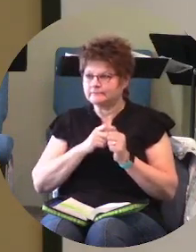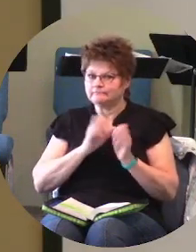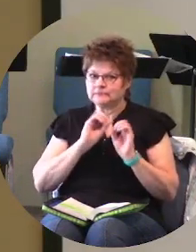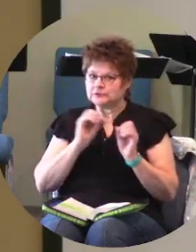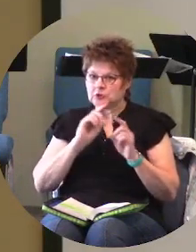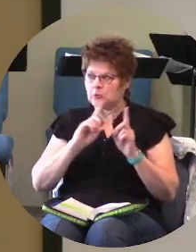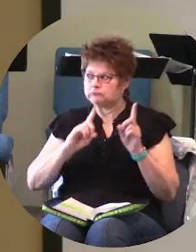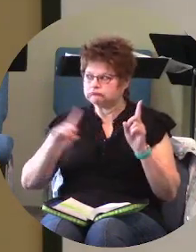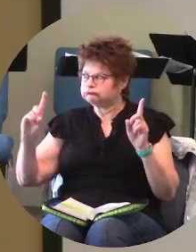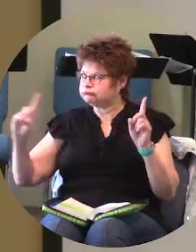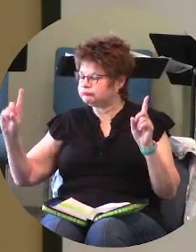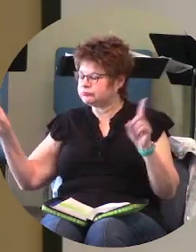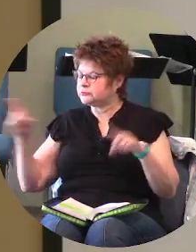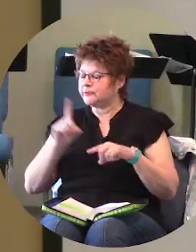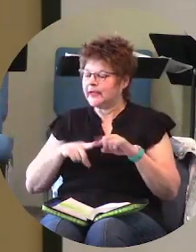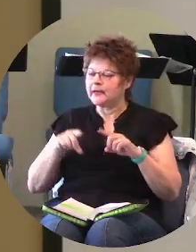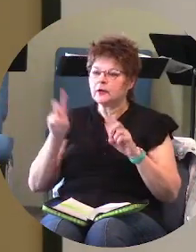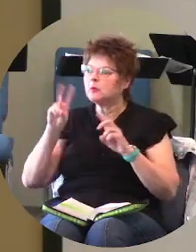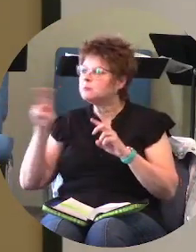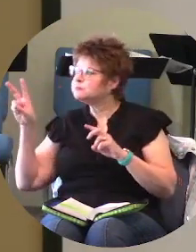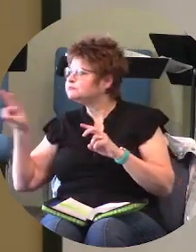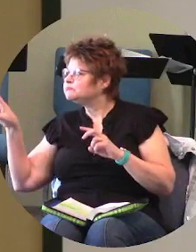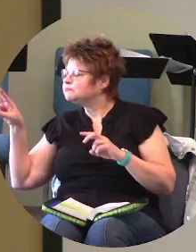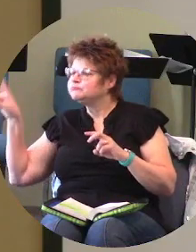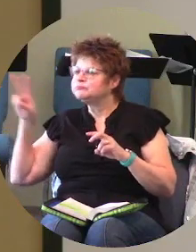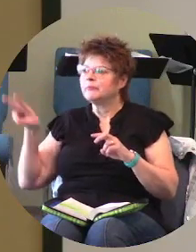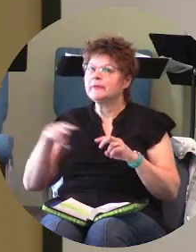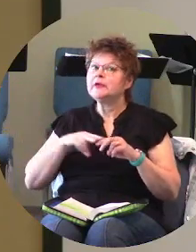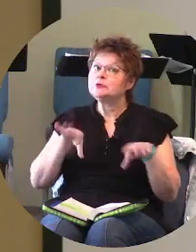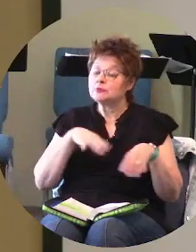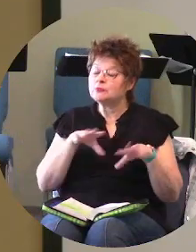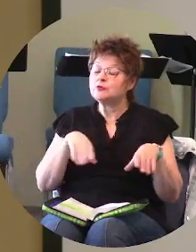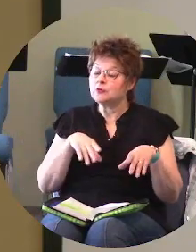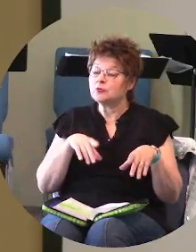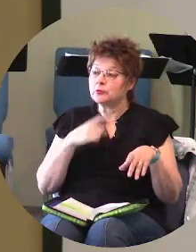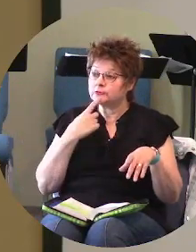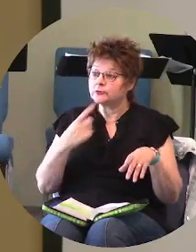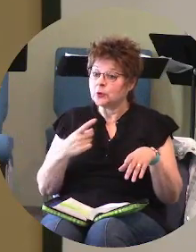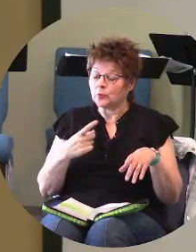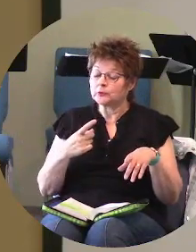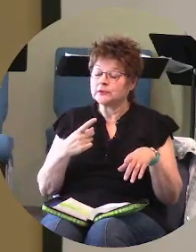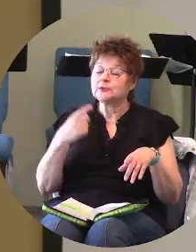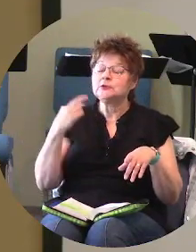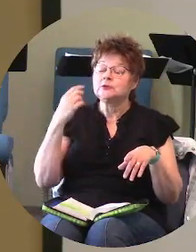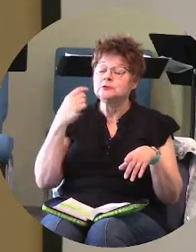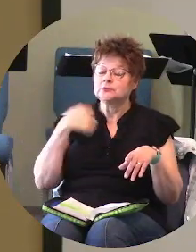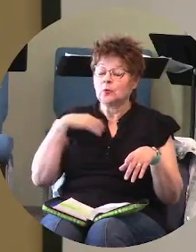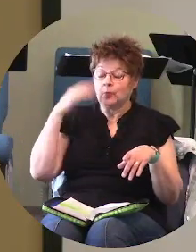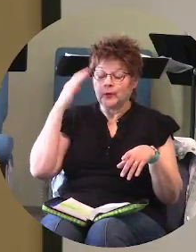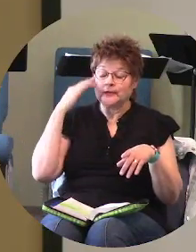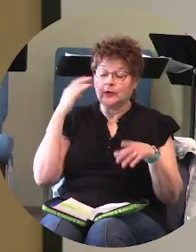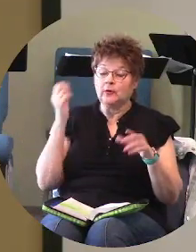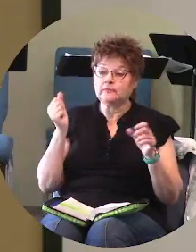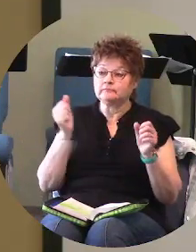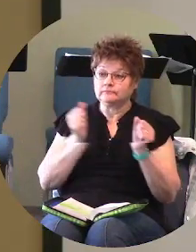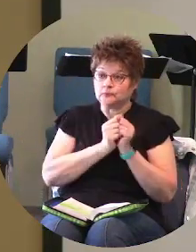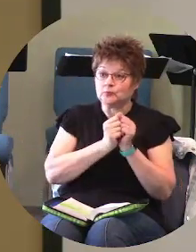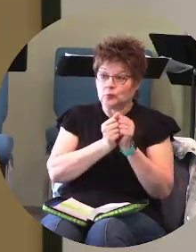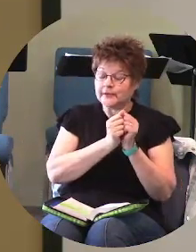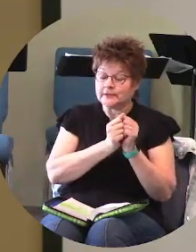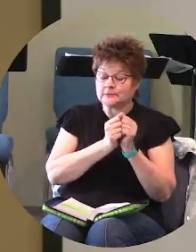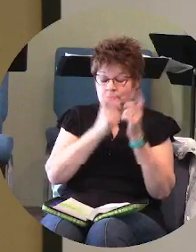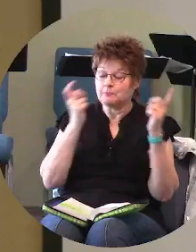you know you can't go look at this and that that you just you do what you're you're told so that we know that you're with us because it's a big store and